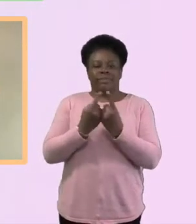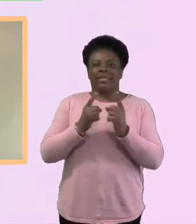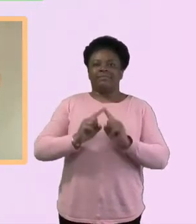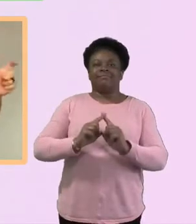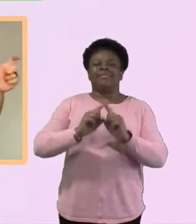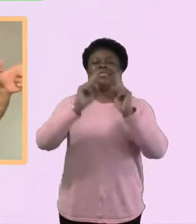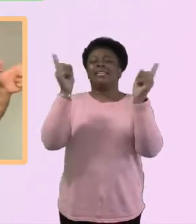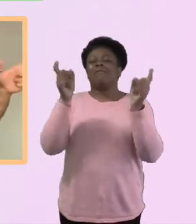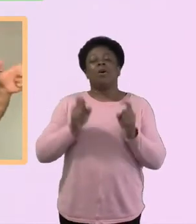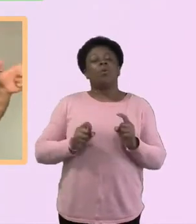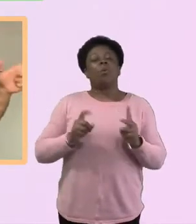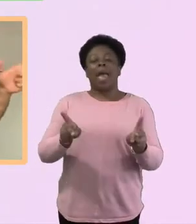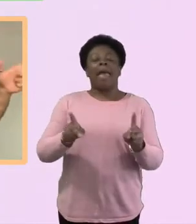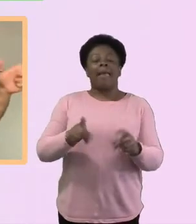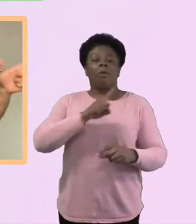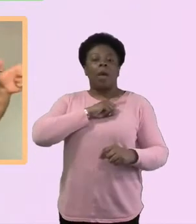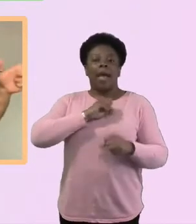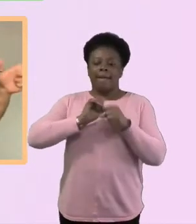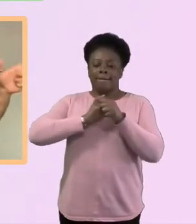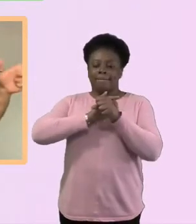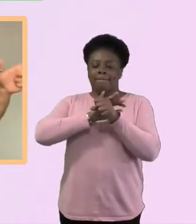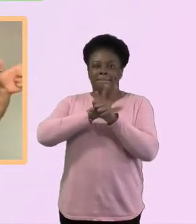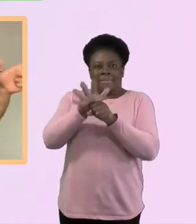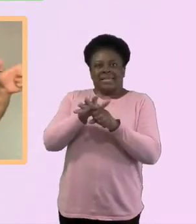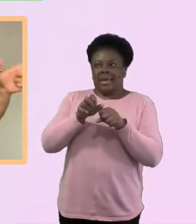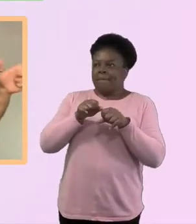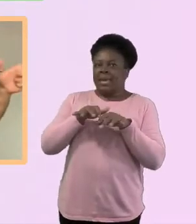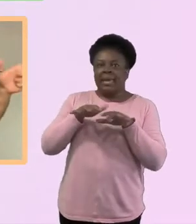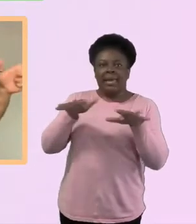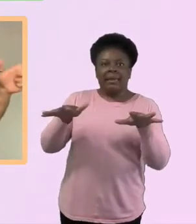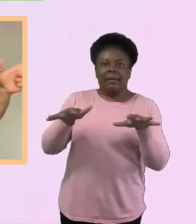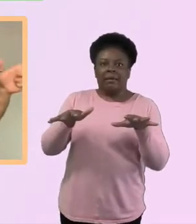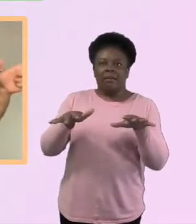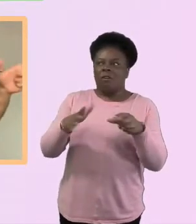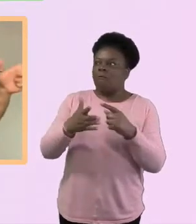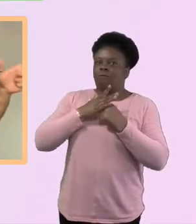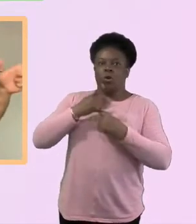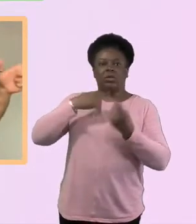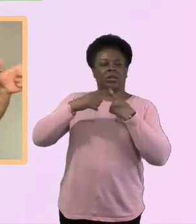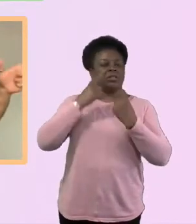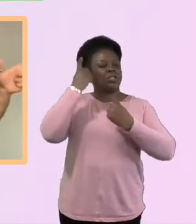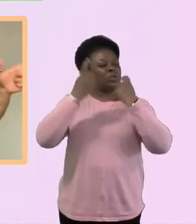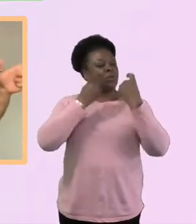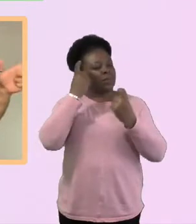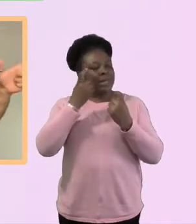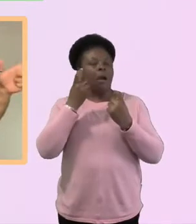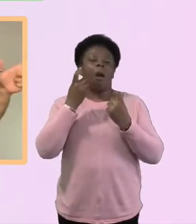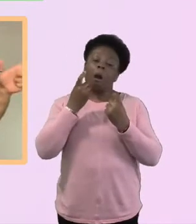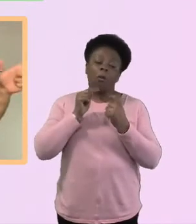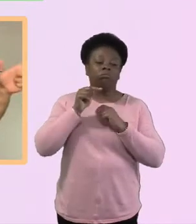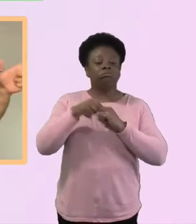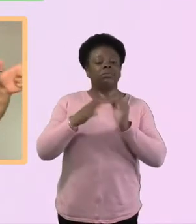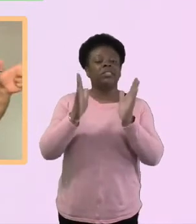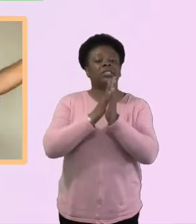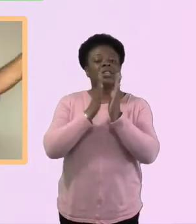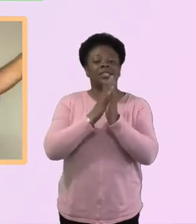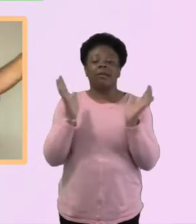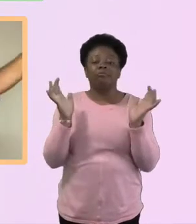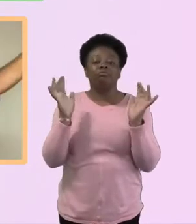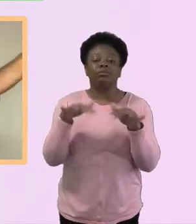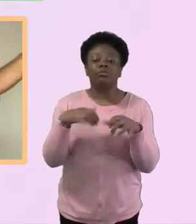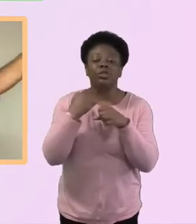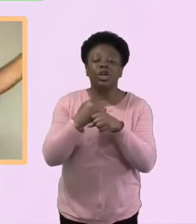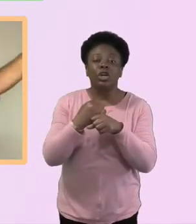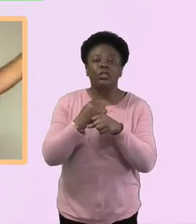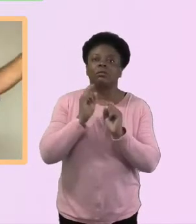know, the pandemic has forced us to think differently. You know, how we gather on a Sunday massively has changed for most of us, if not all of us,